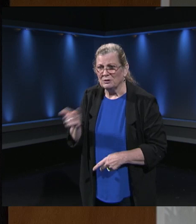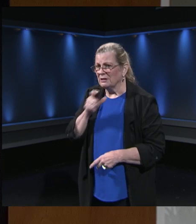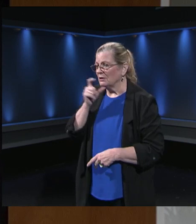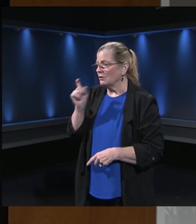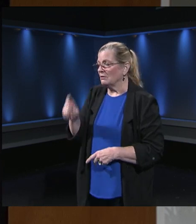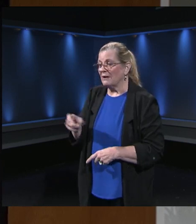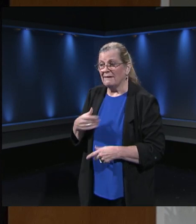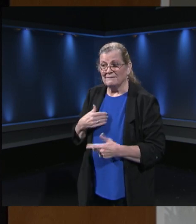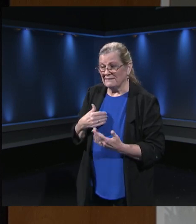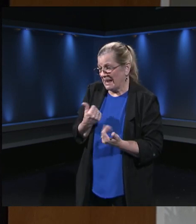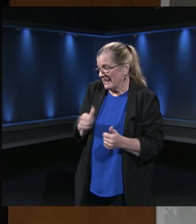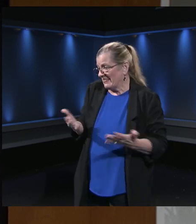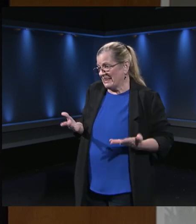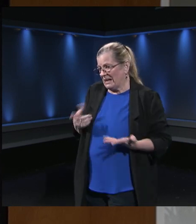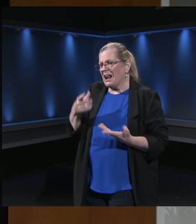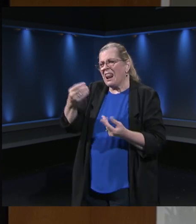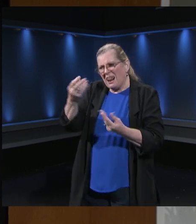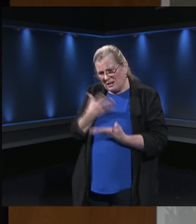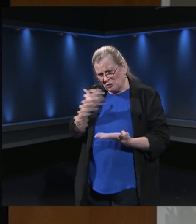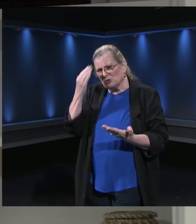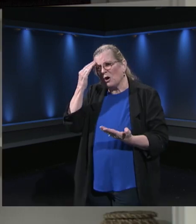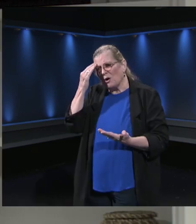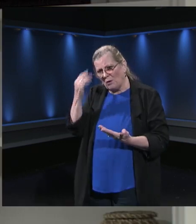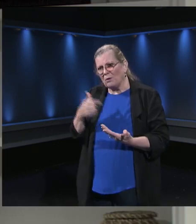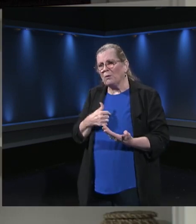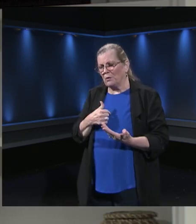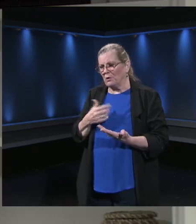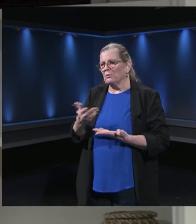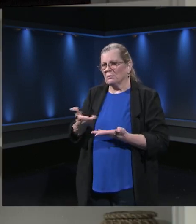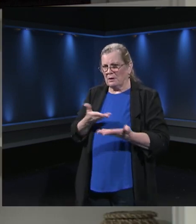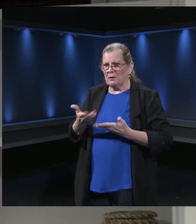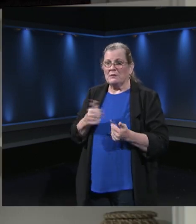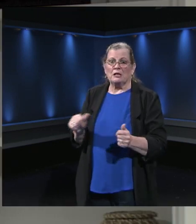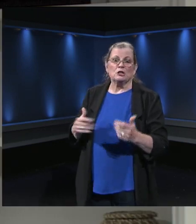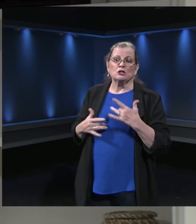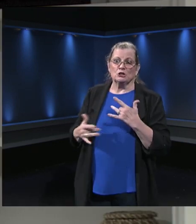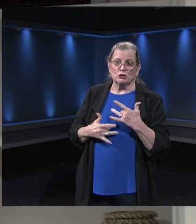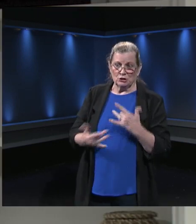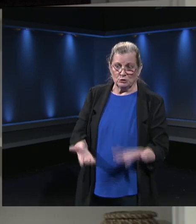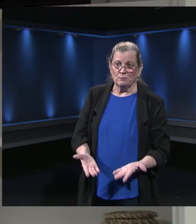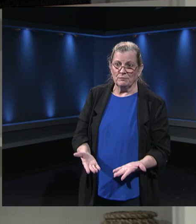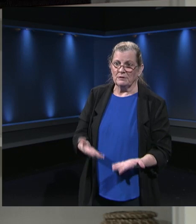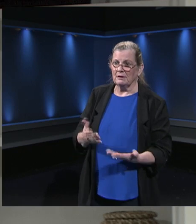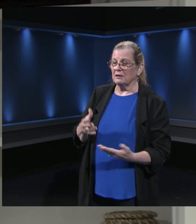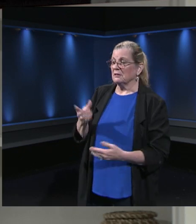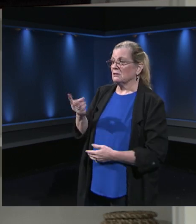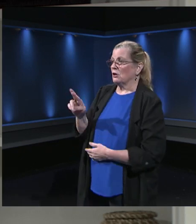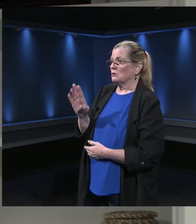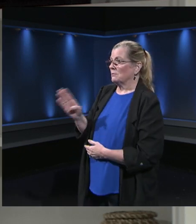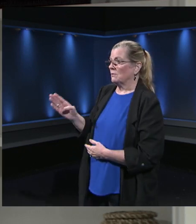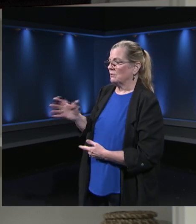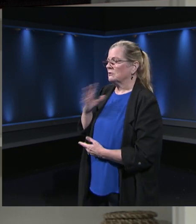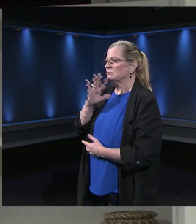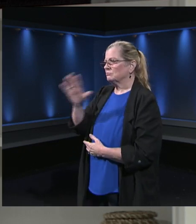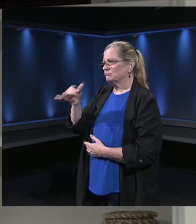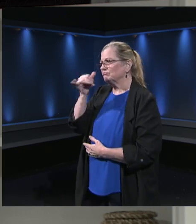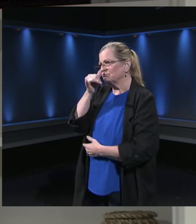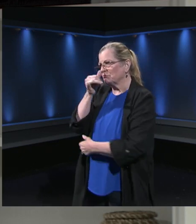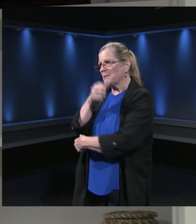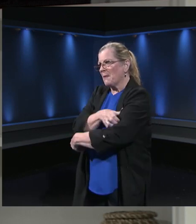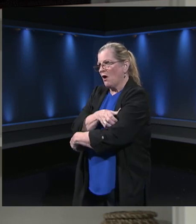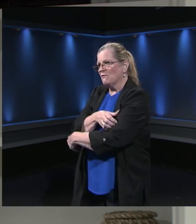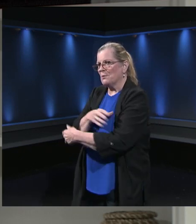let us know. We're here for you. We see you. Thank you, Leona. What a powerful message. That is really about equity at the center of all that we do.